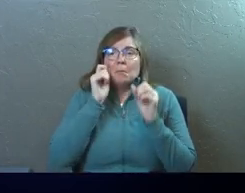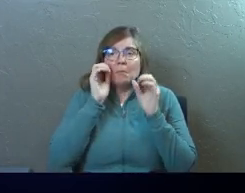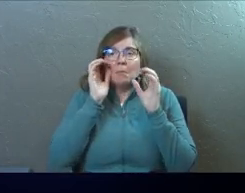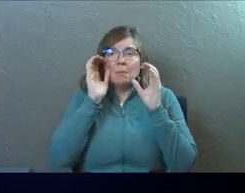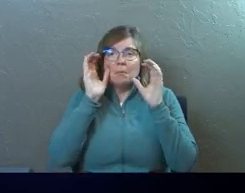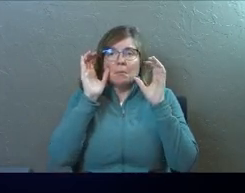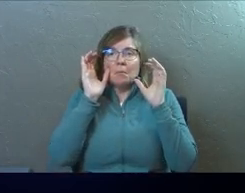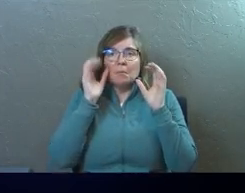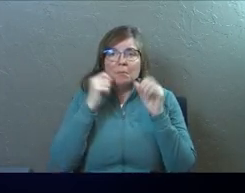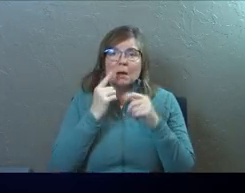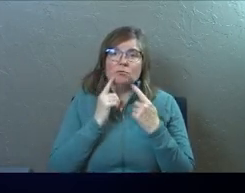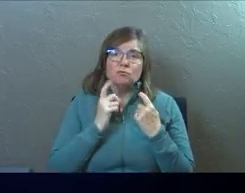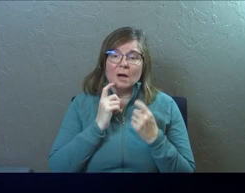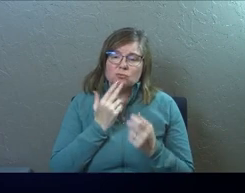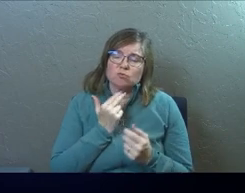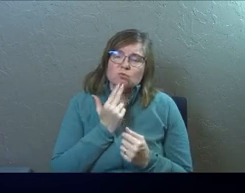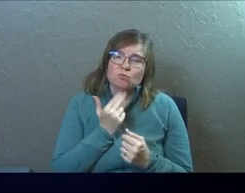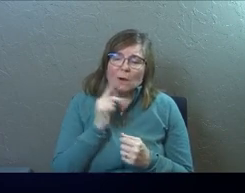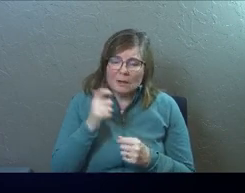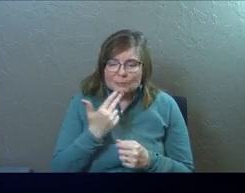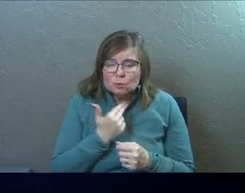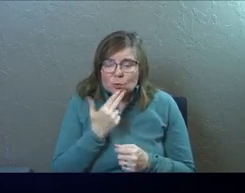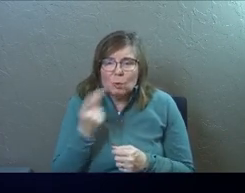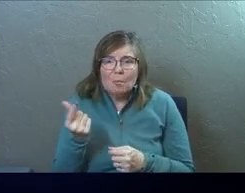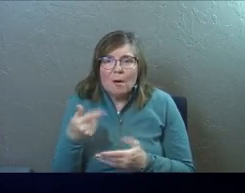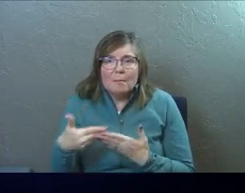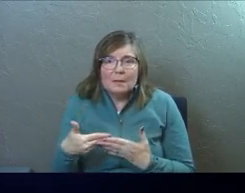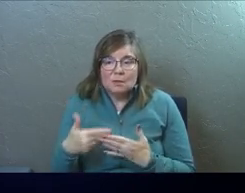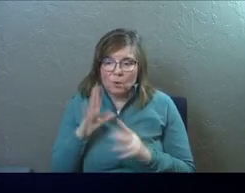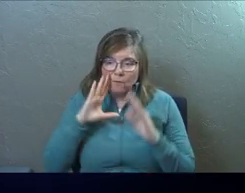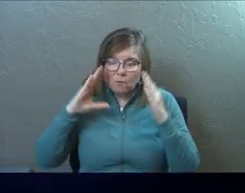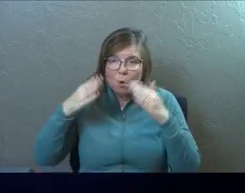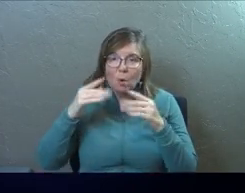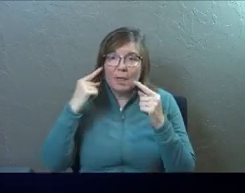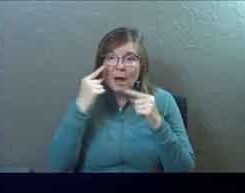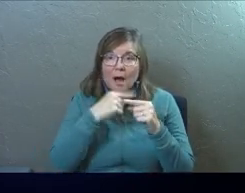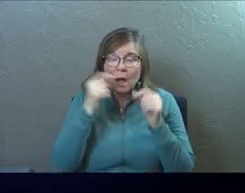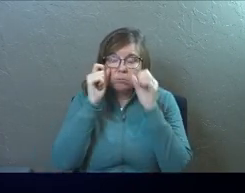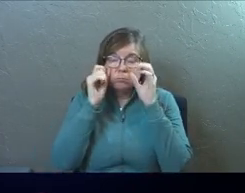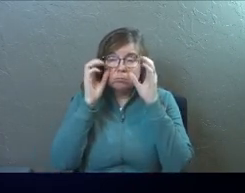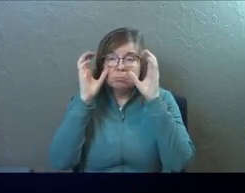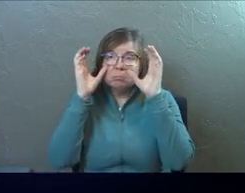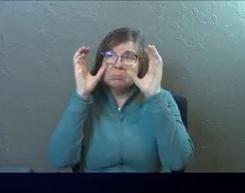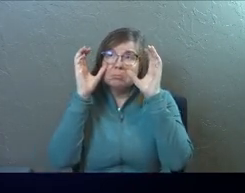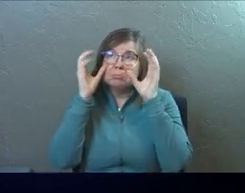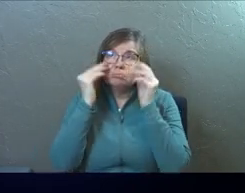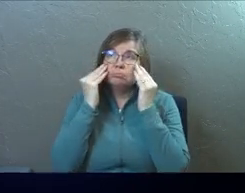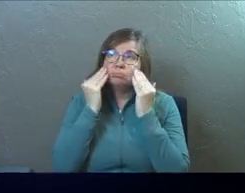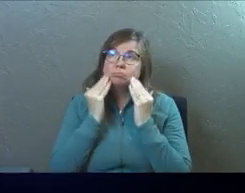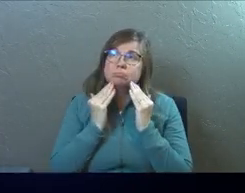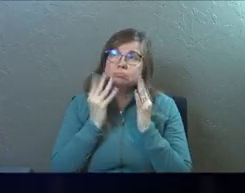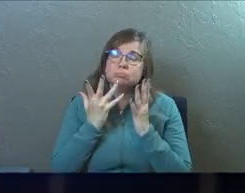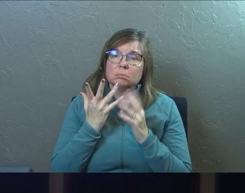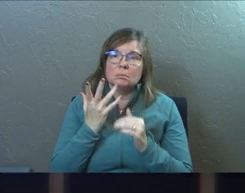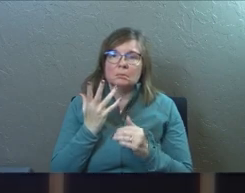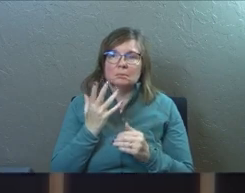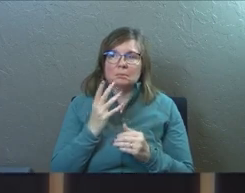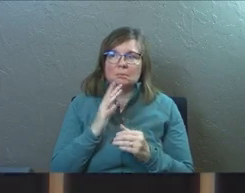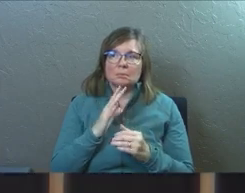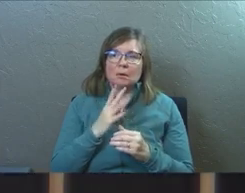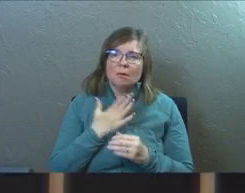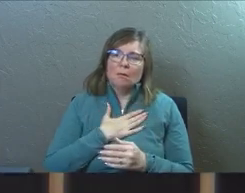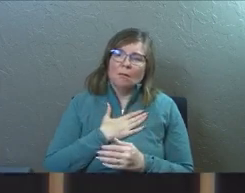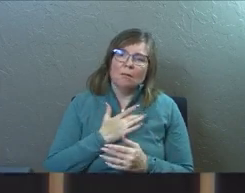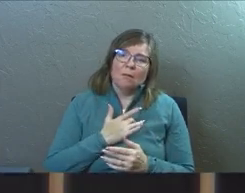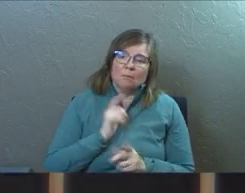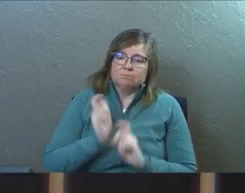we're going to get cute puppies, yes? It's got to be cute puppies, and you've got to focus in on their eyes, their really, really big eyes, and you're